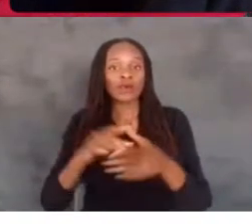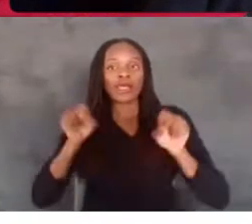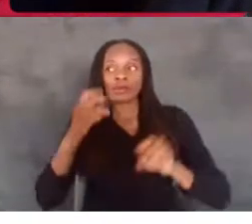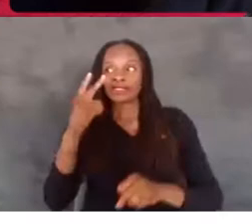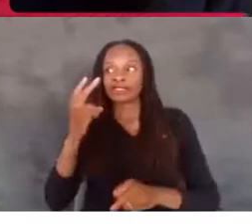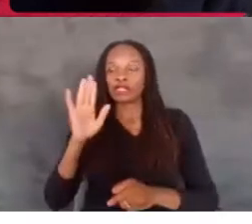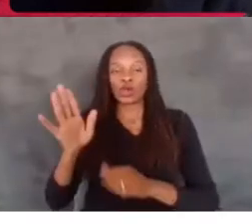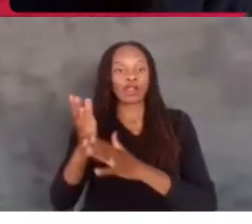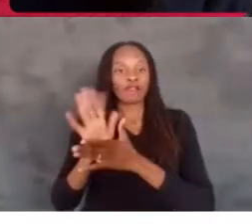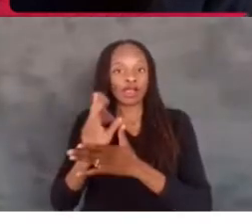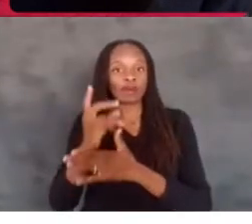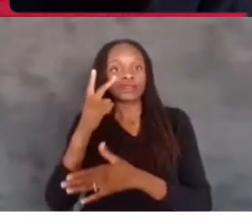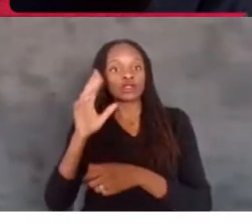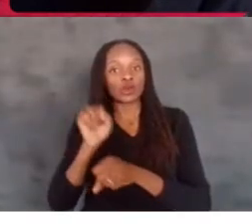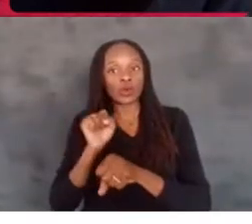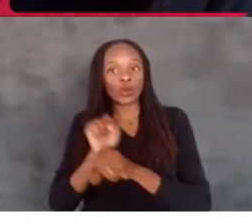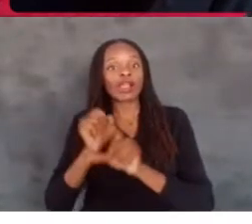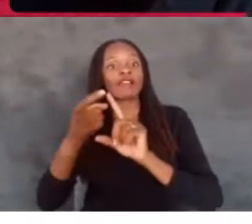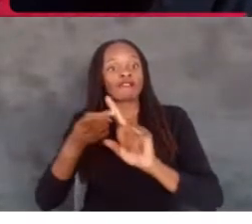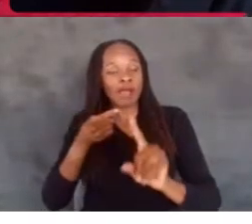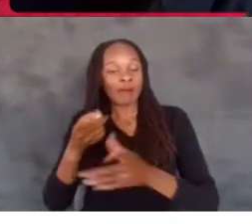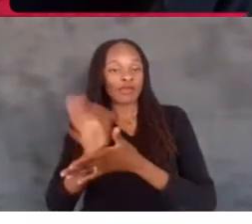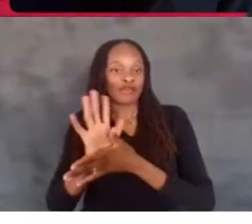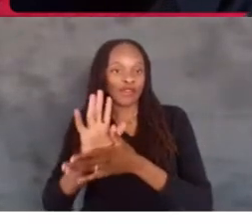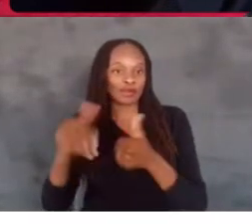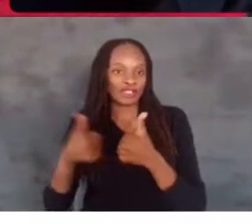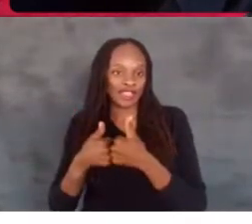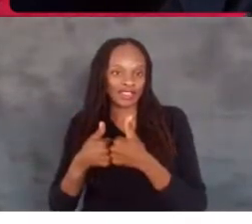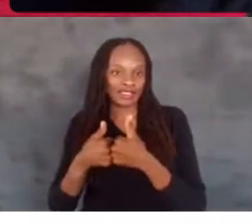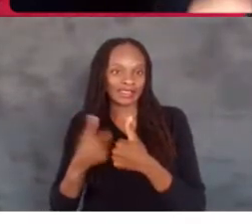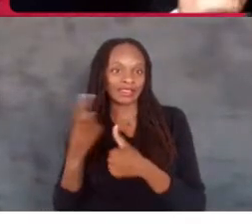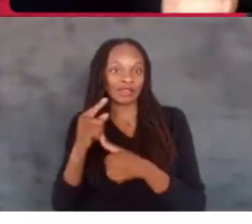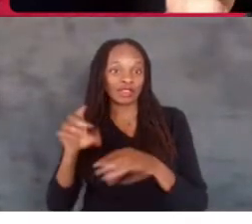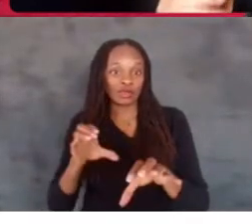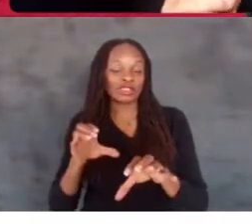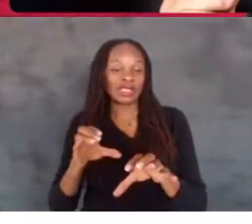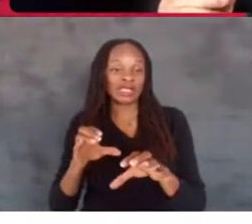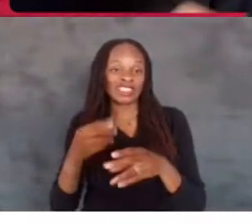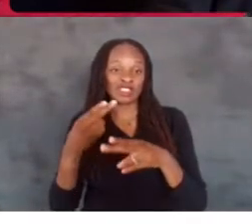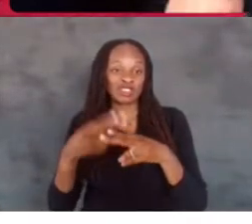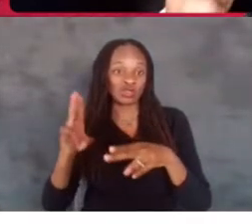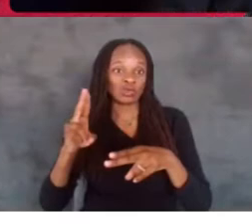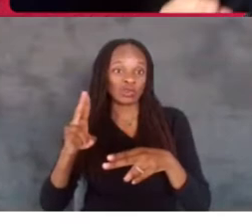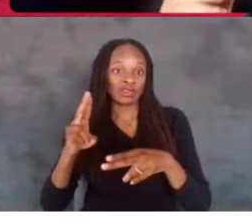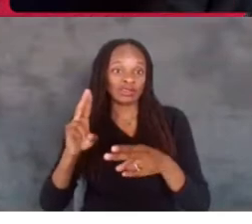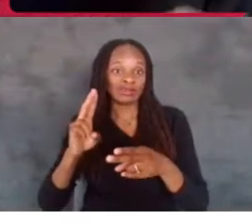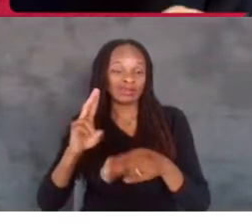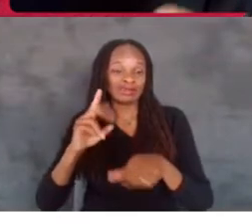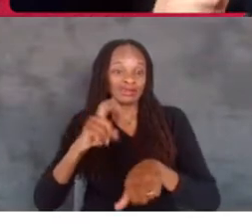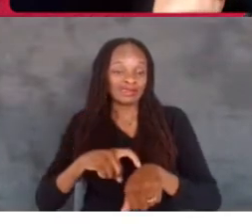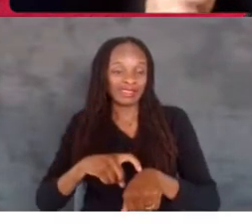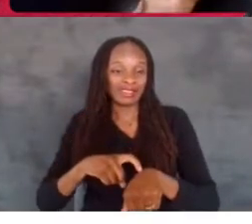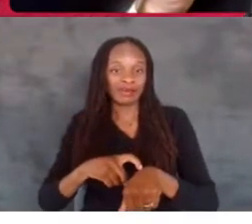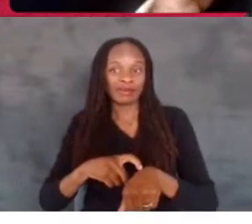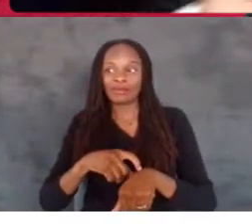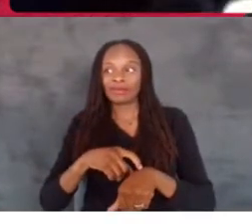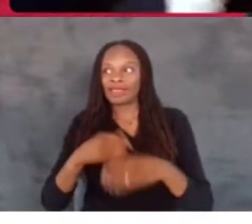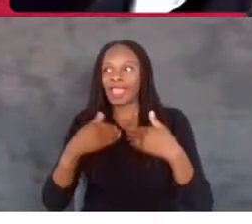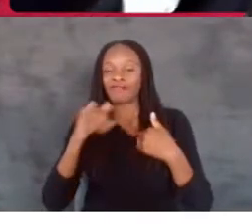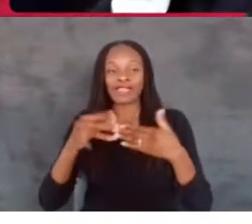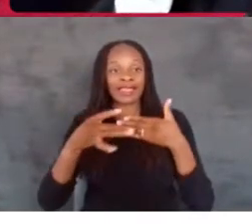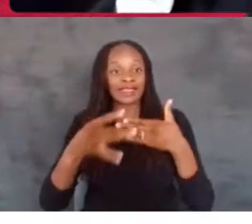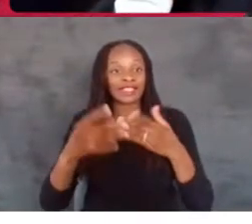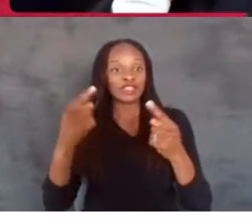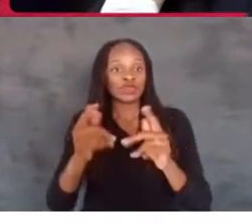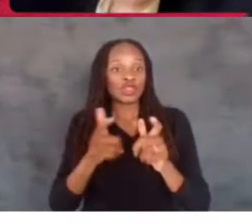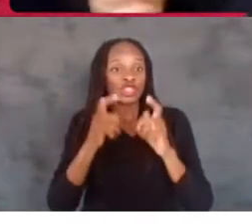film, see your work from the film challenge, you know, something you did in a very short period of time. And to have this lead to a major